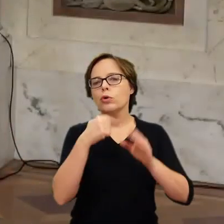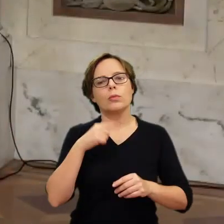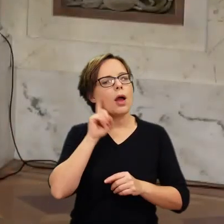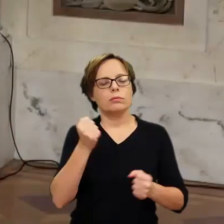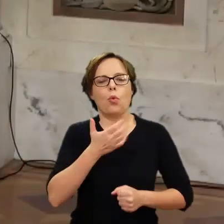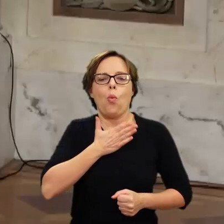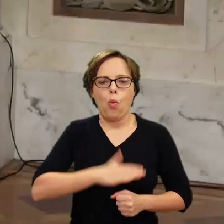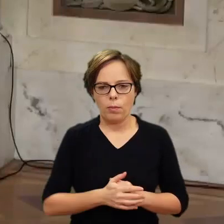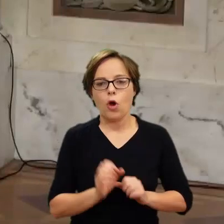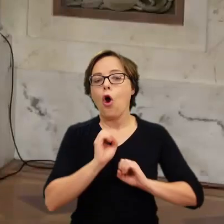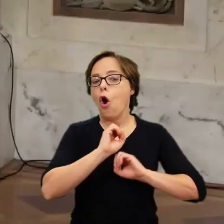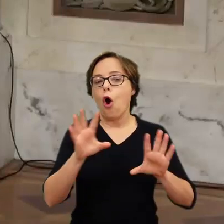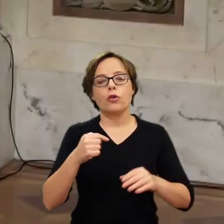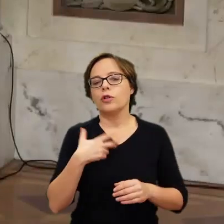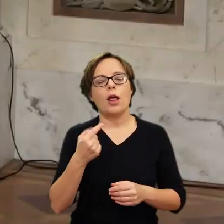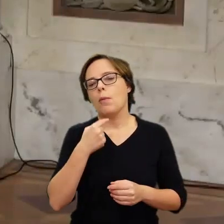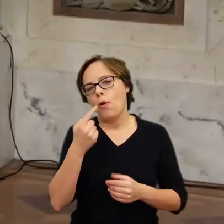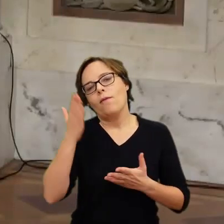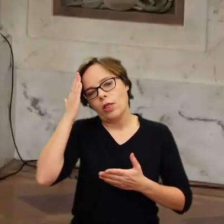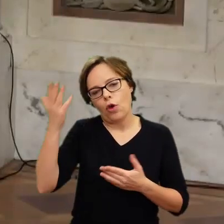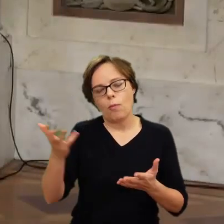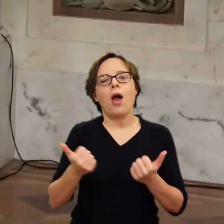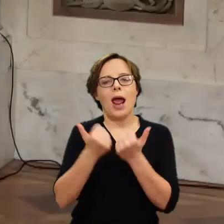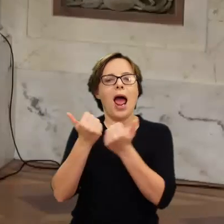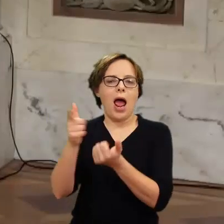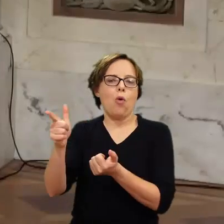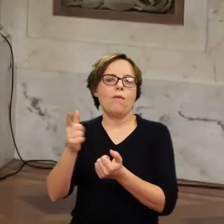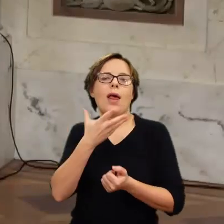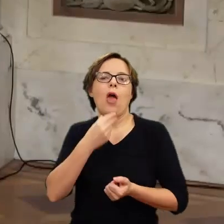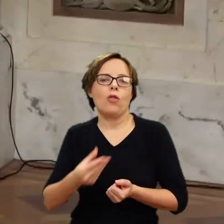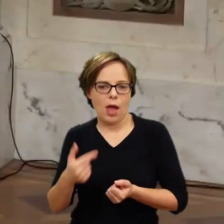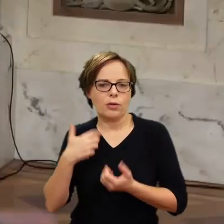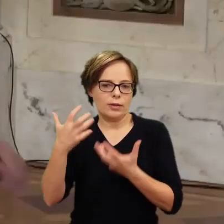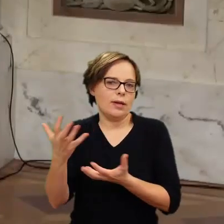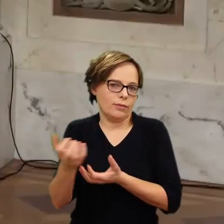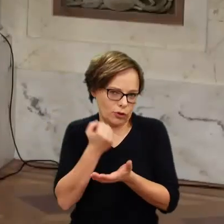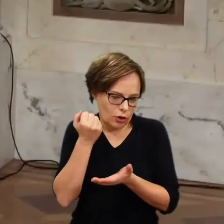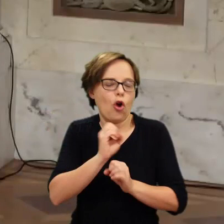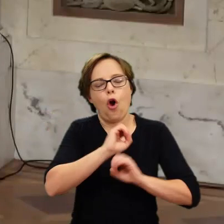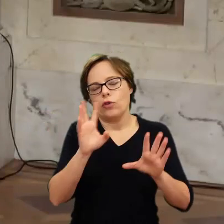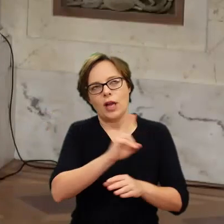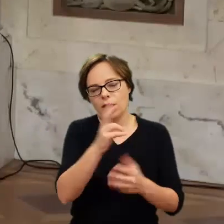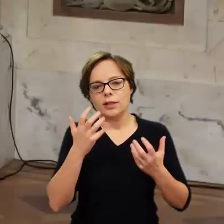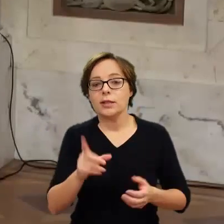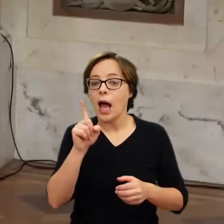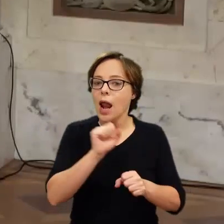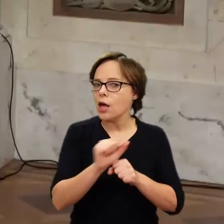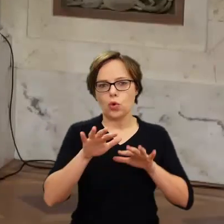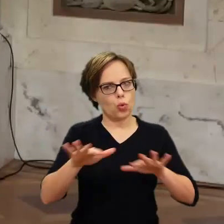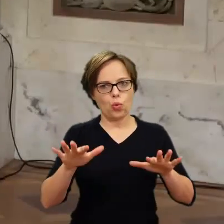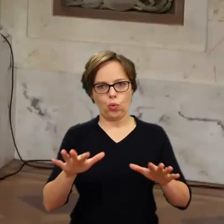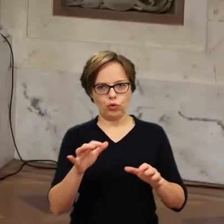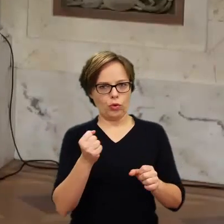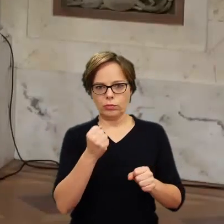And, you of course I'm not going to answer, you know, Leonardo in Kraków, but everyone would love that. But there are many works, I mean, here at